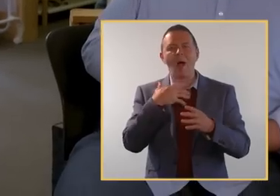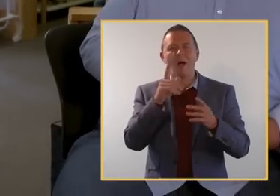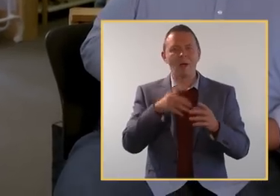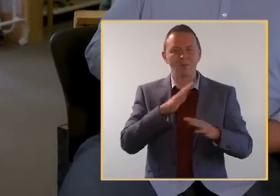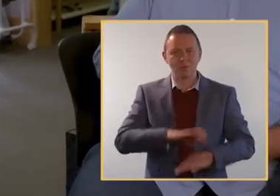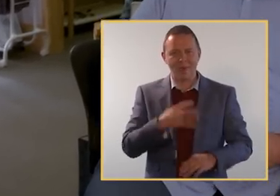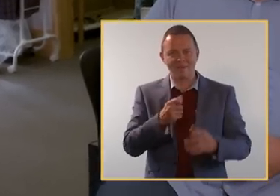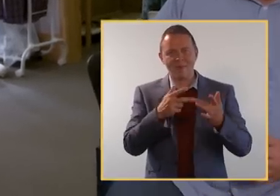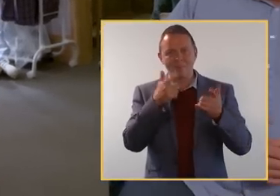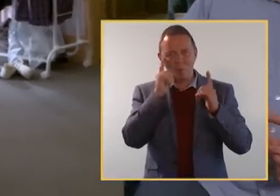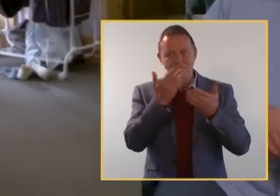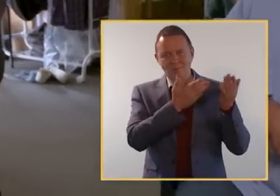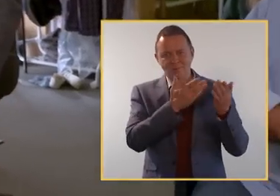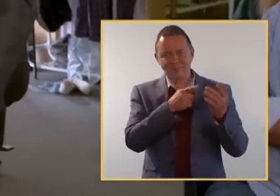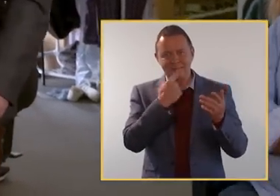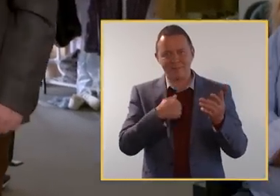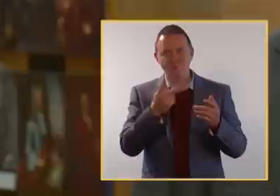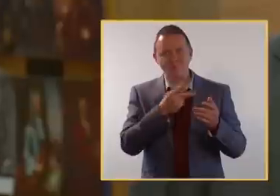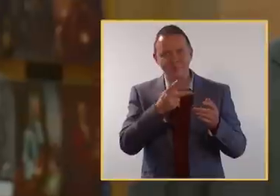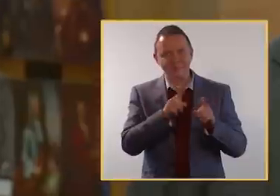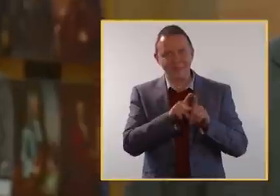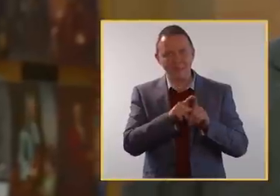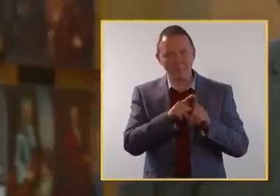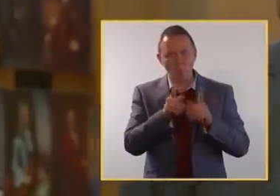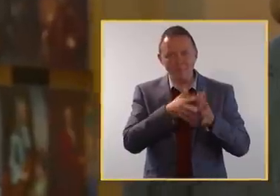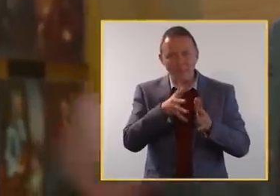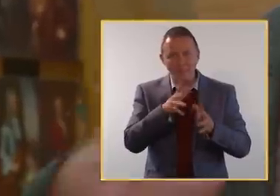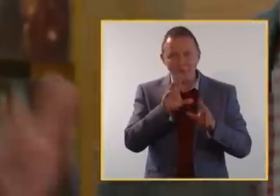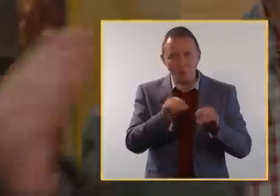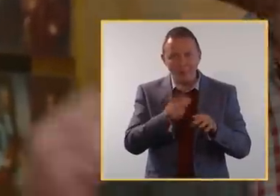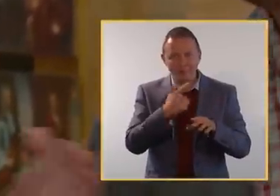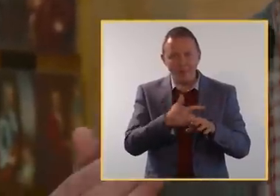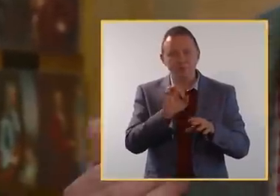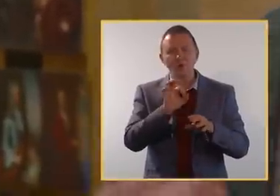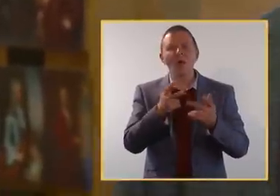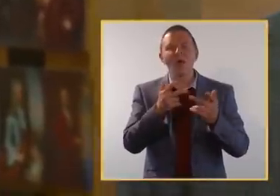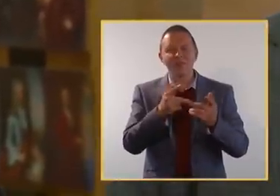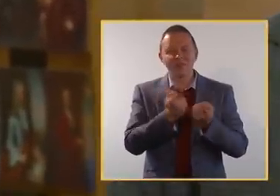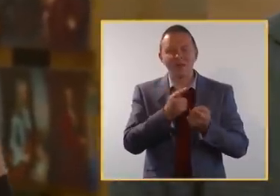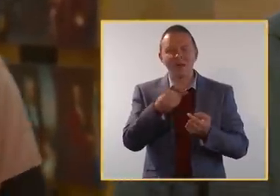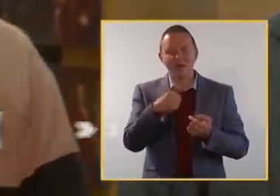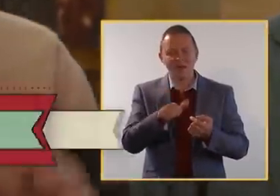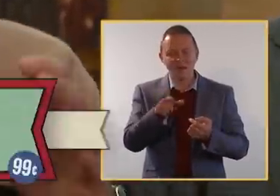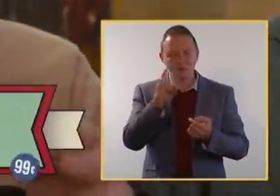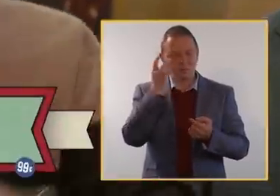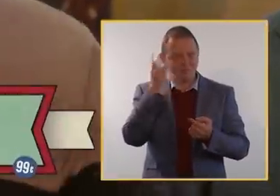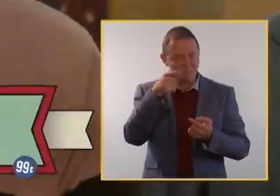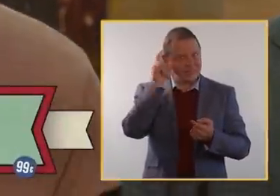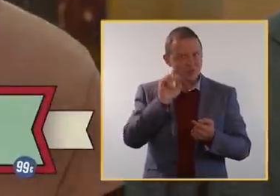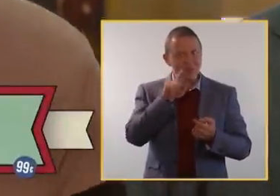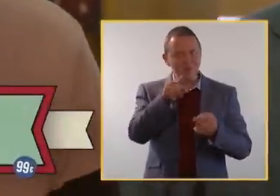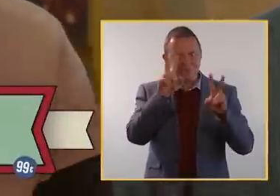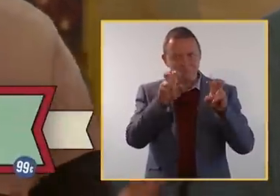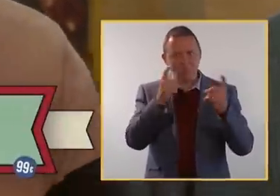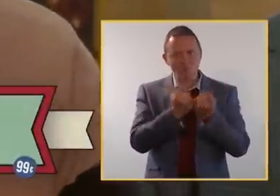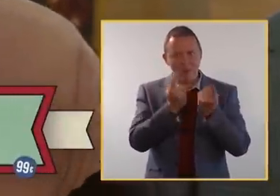If it isn't my other boss, Julian Morrow, here to say the thing he always says. Stop coming in late. No, no, the other thing. Oh, right, yes. Remember that